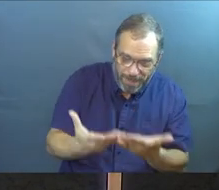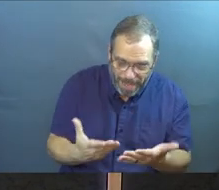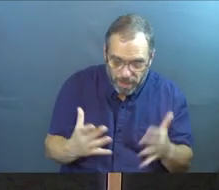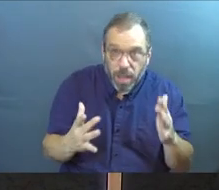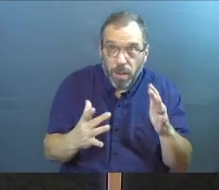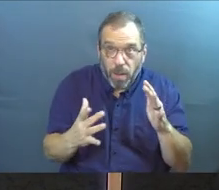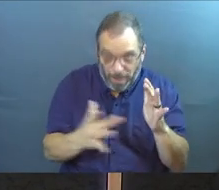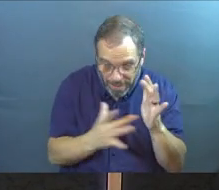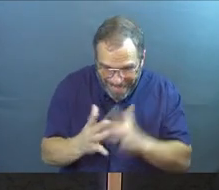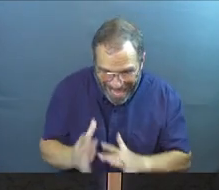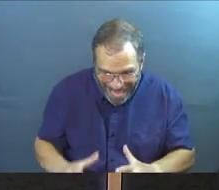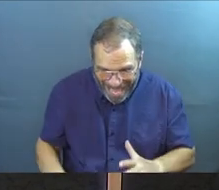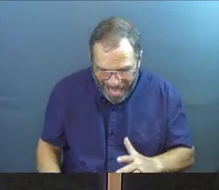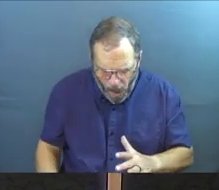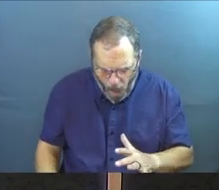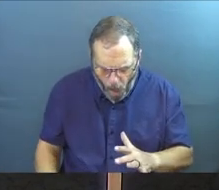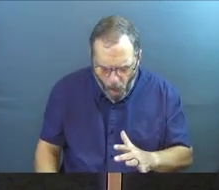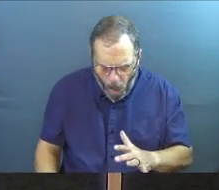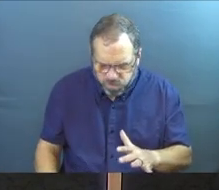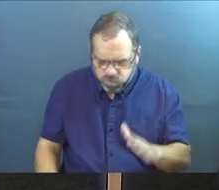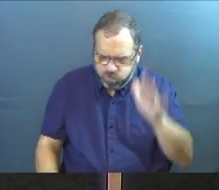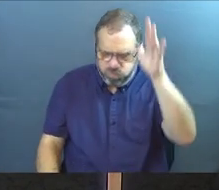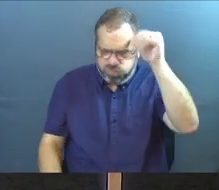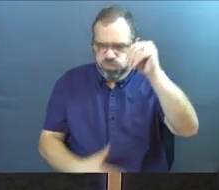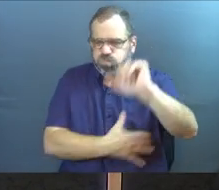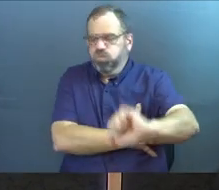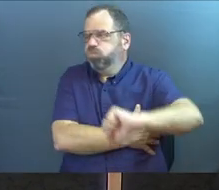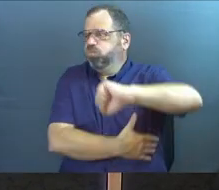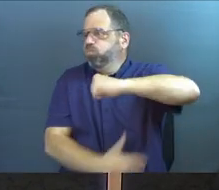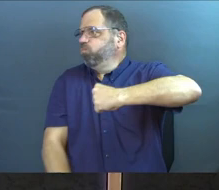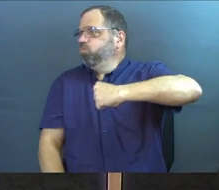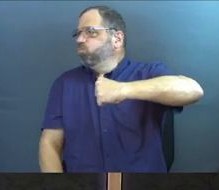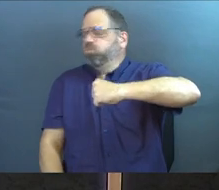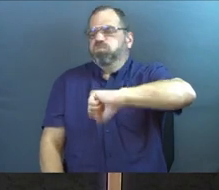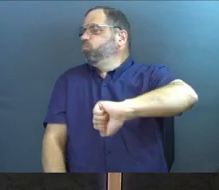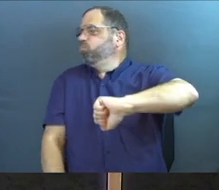about Jesus that I've been really stubborn about across my whole life.